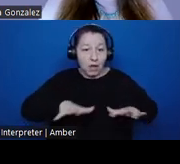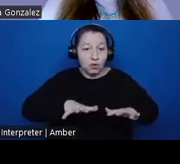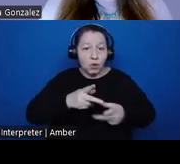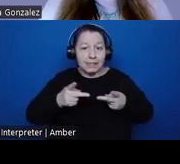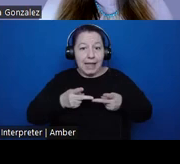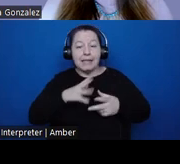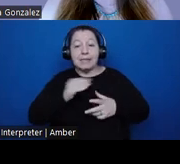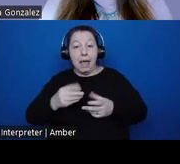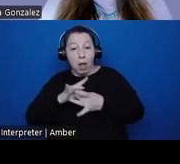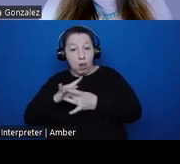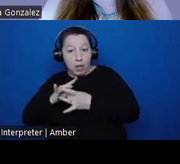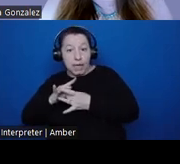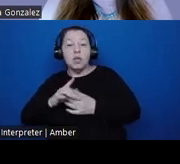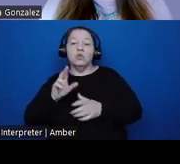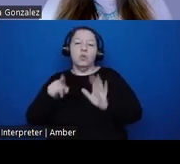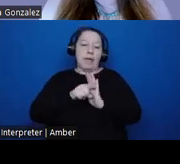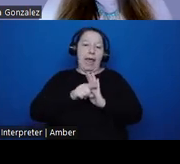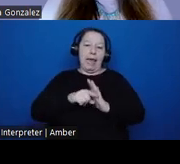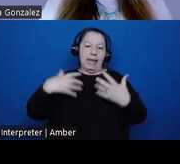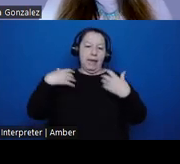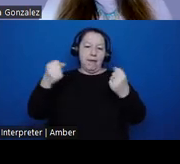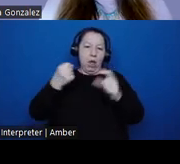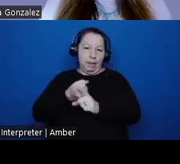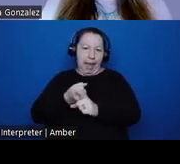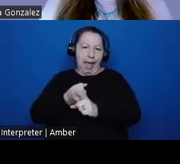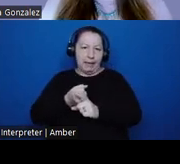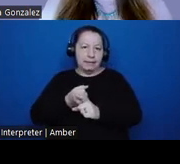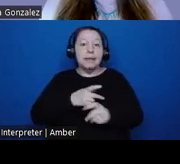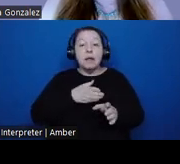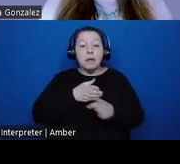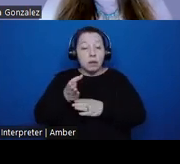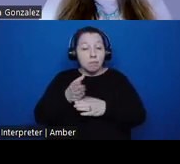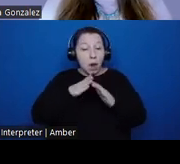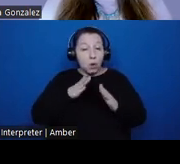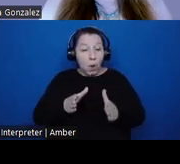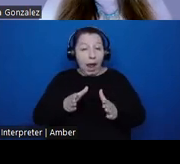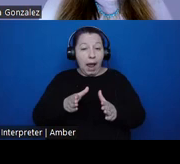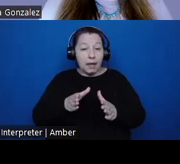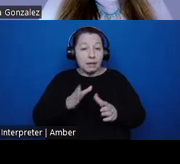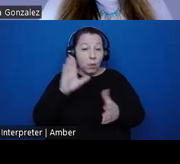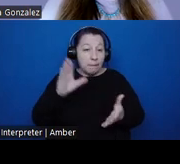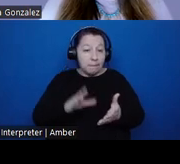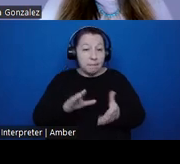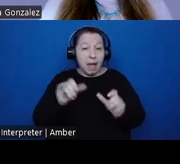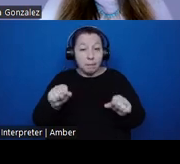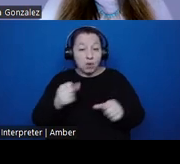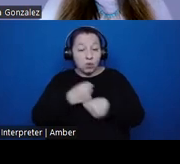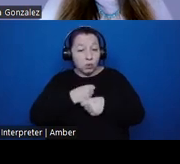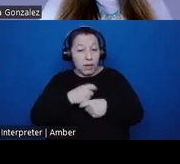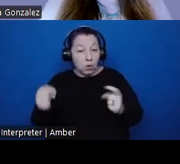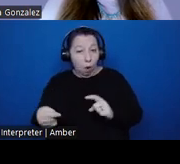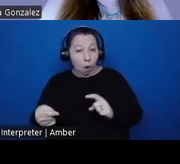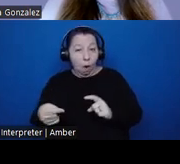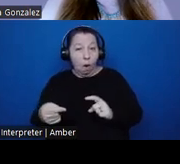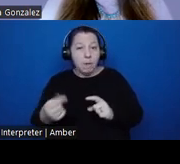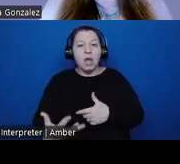impacts. And the primary way that we minimize potential to create harm is to integrate grand run cultural protocols into our personal